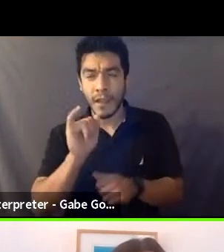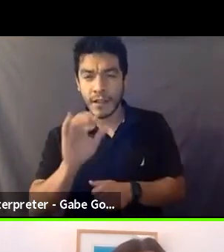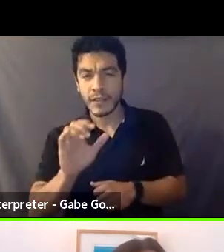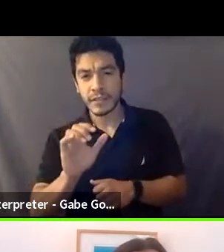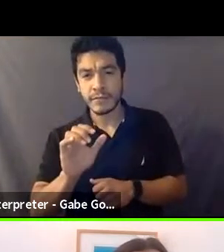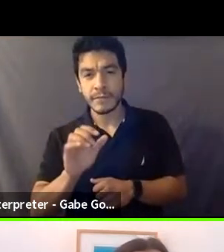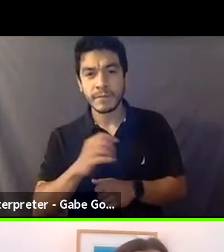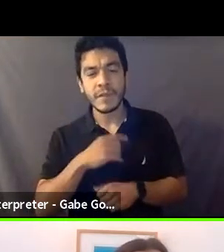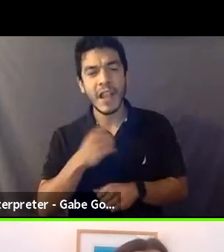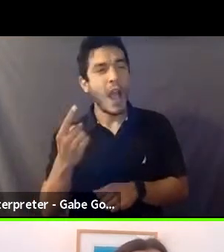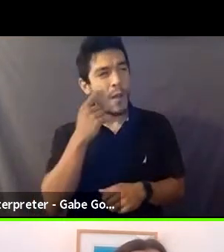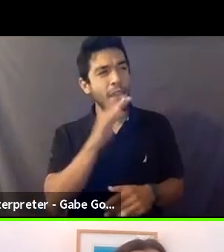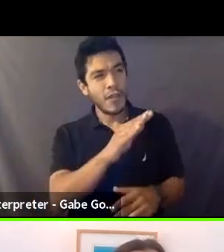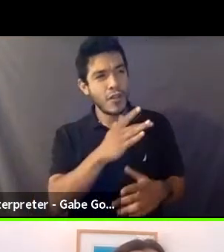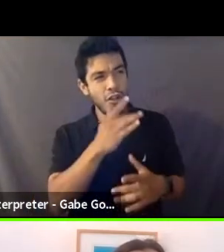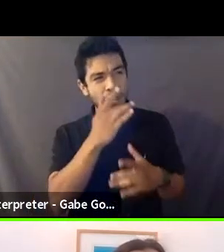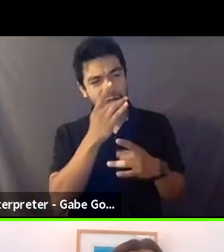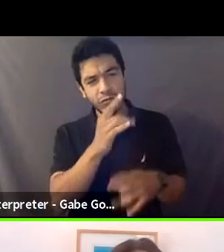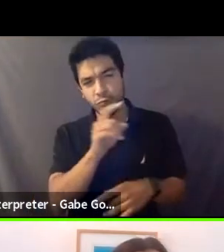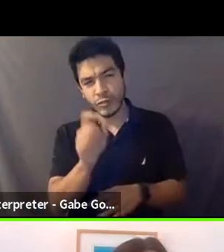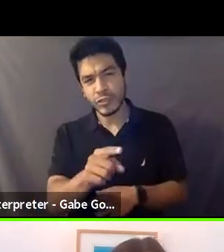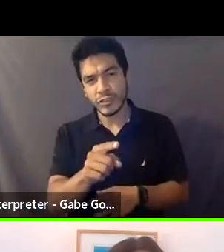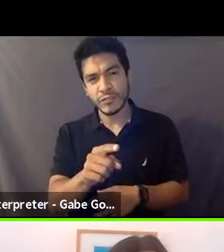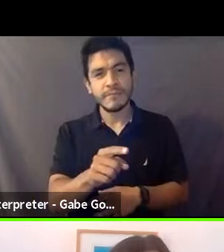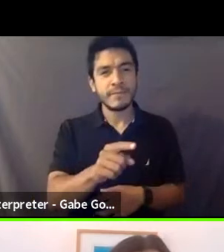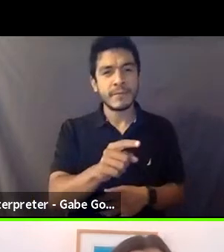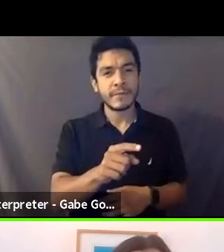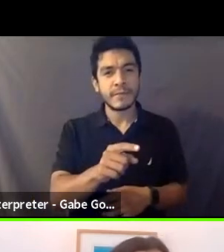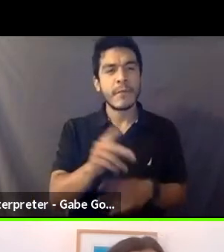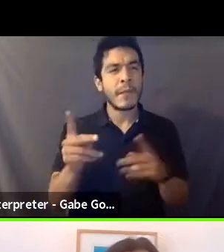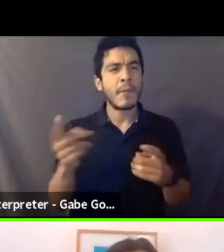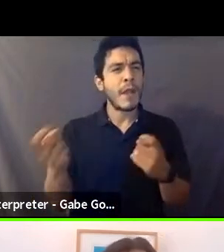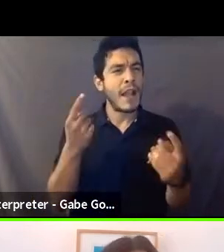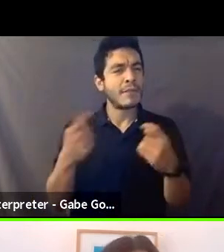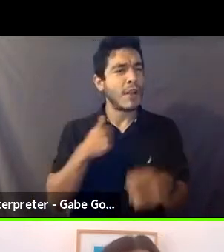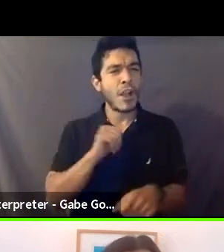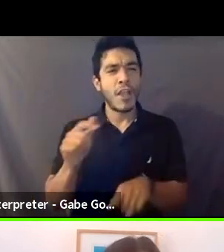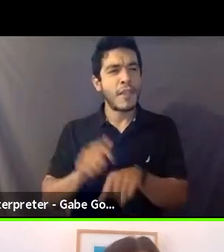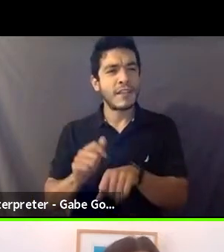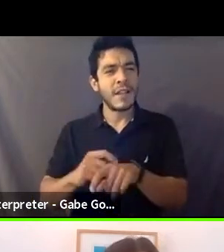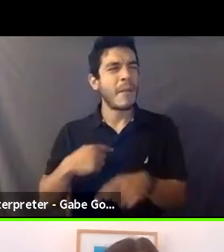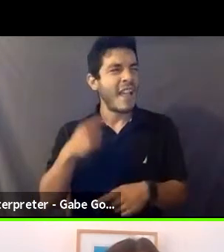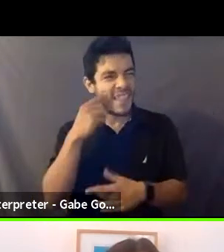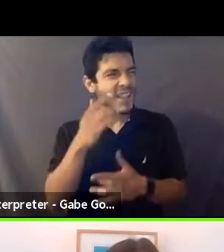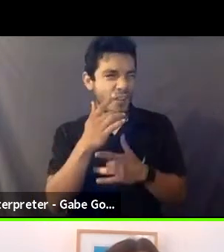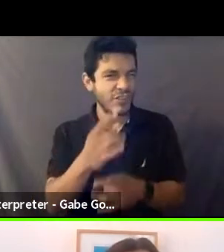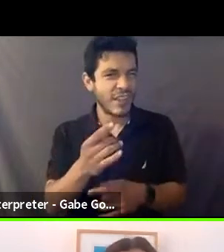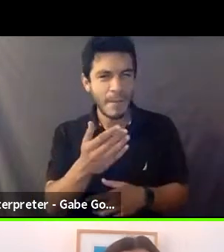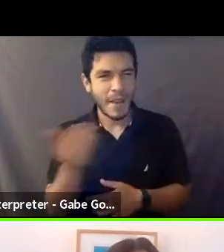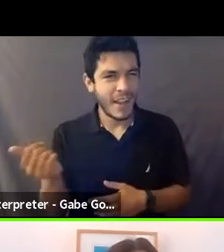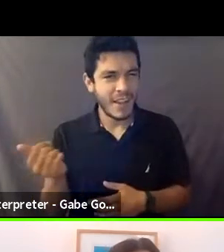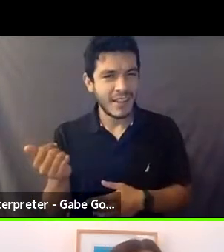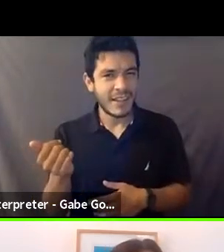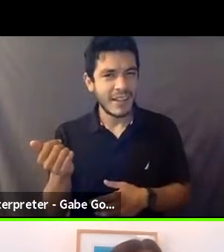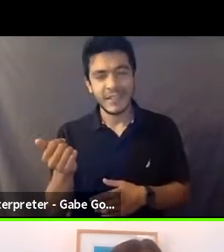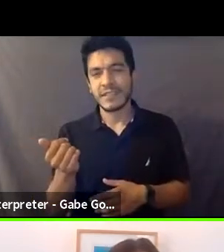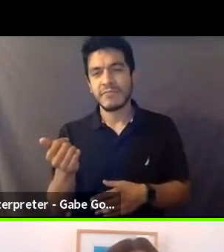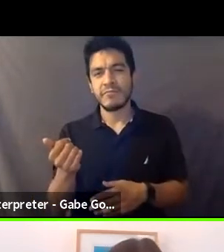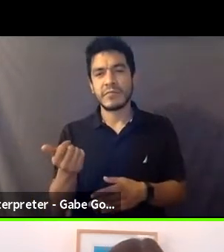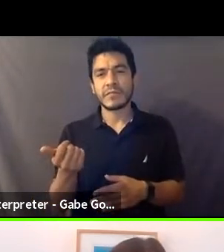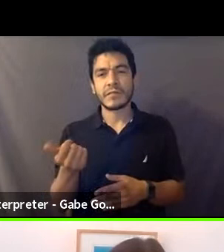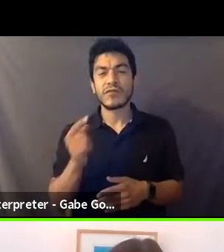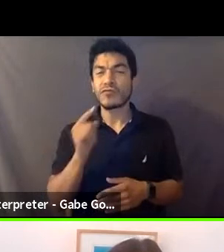question. Um, and I get asked it all the time, but I think it's such an interesting question because at the end of the day,